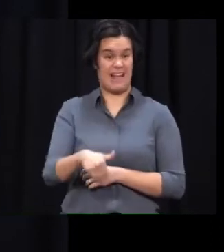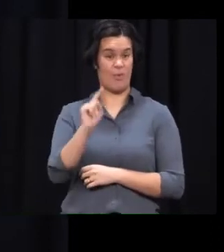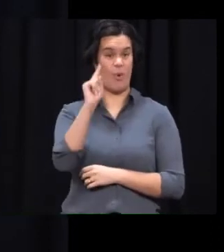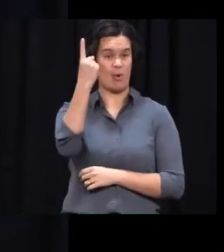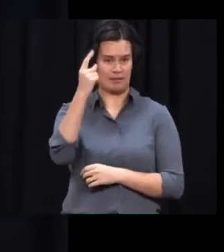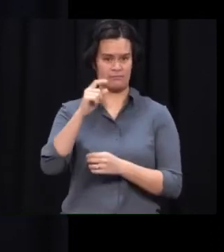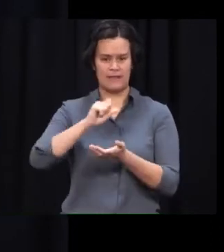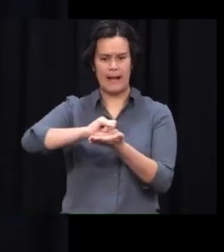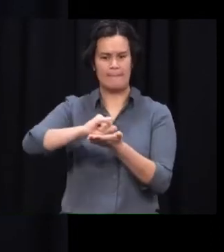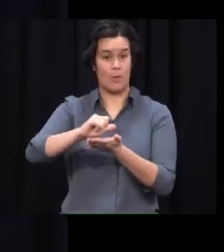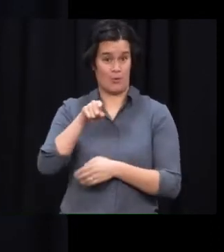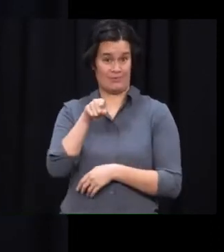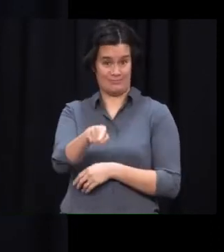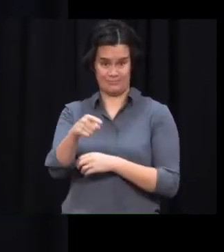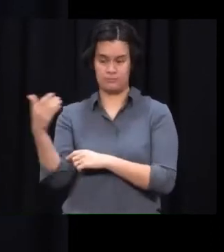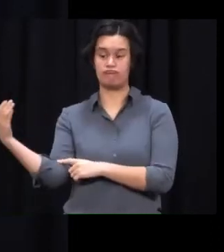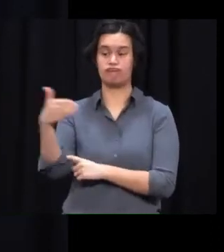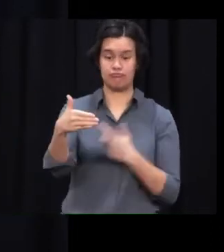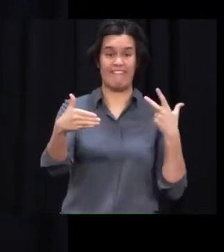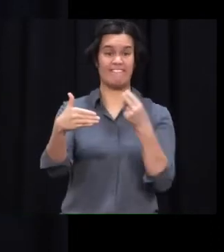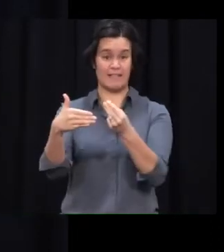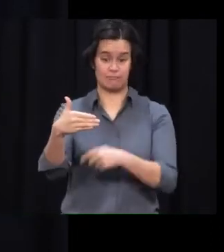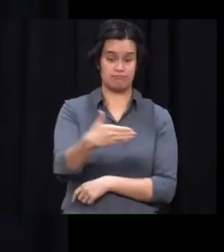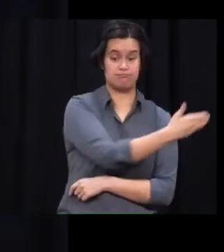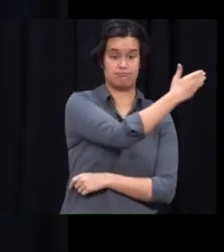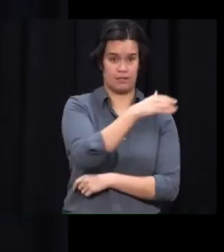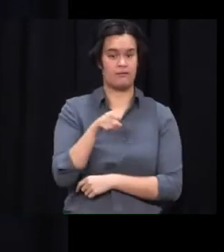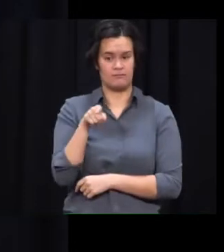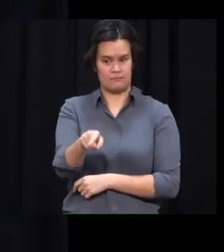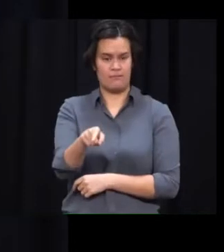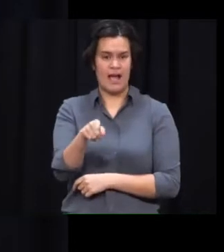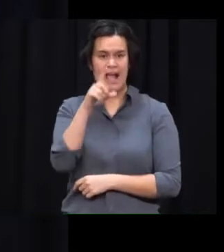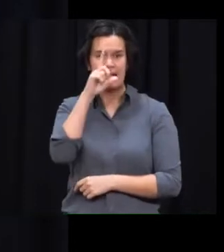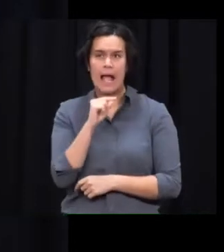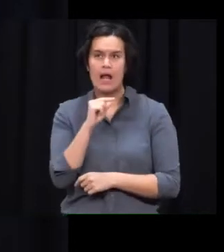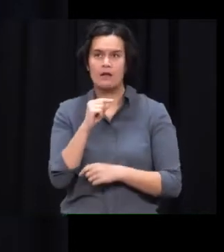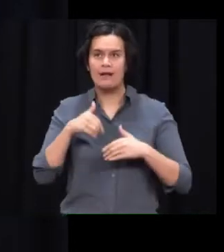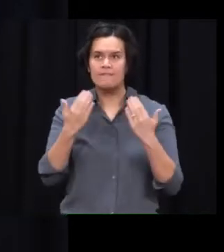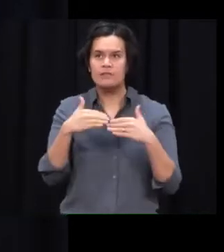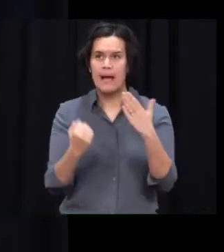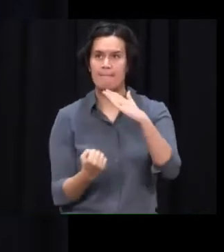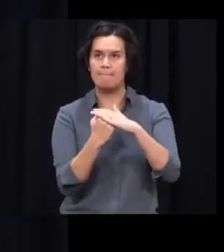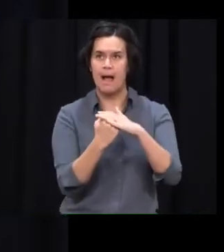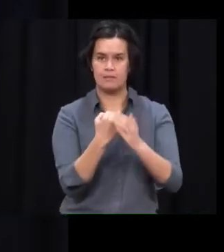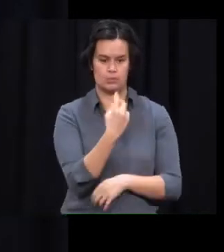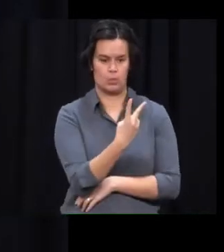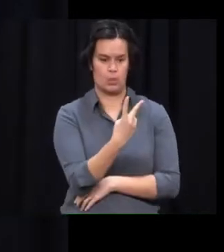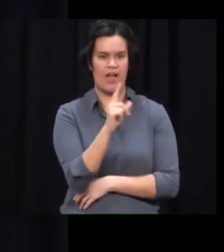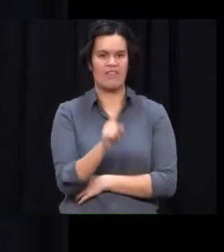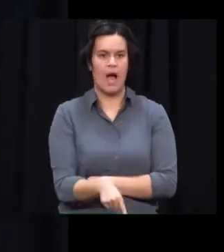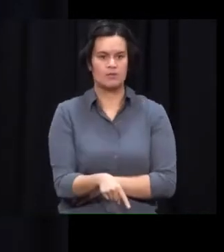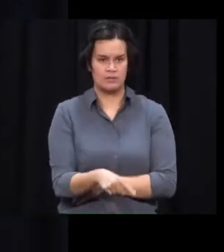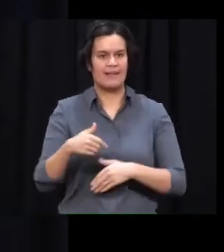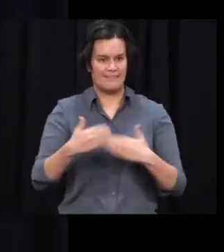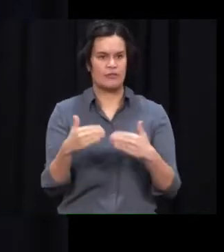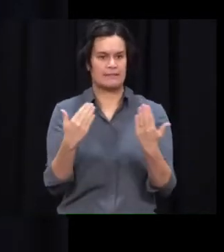1,000 appointments. You do still need to have a booking to go to a drive-through vaccination centre and some